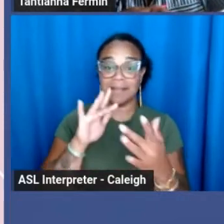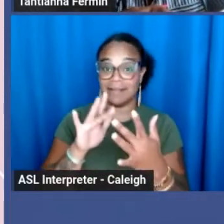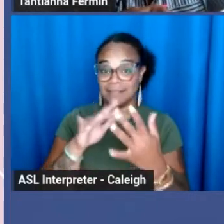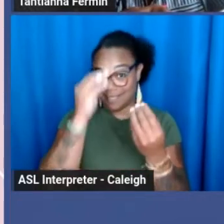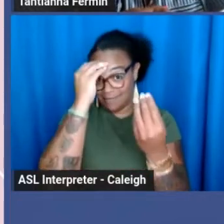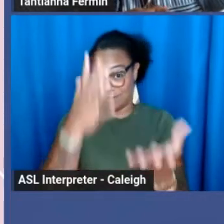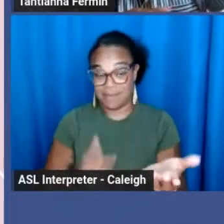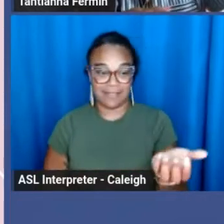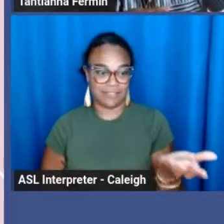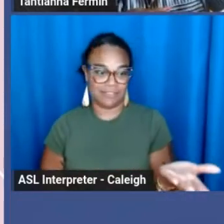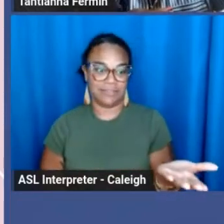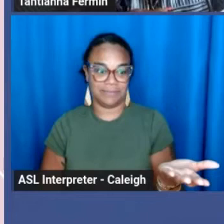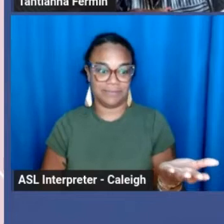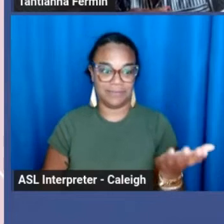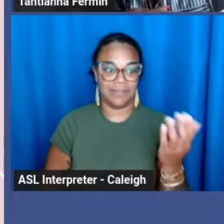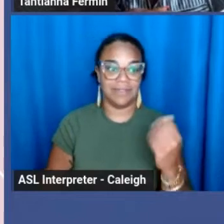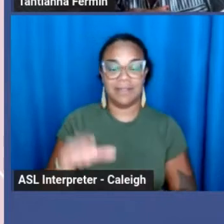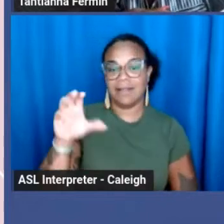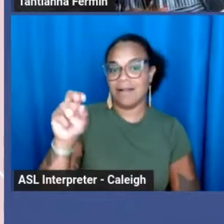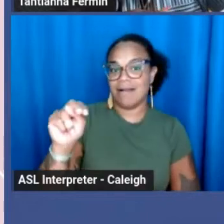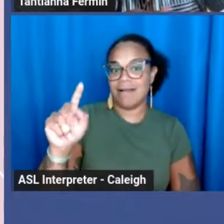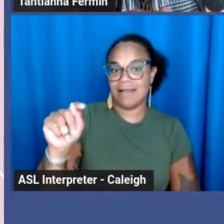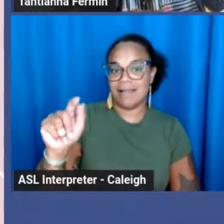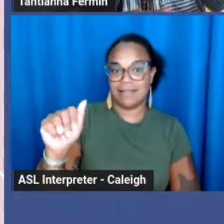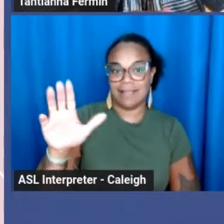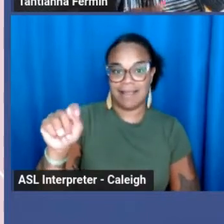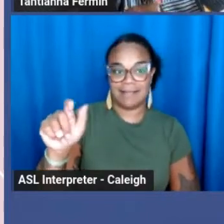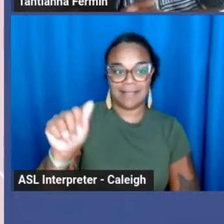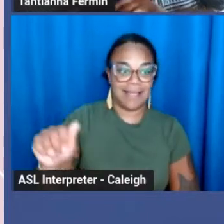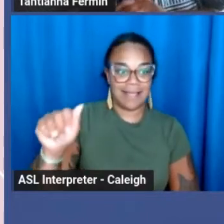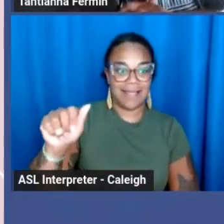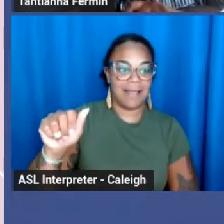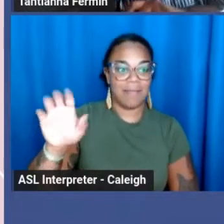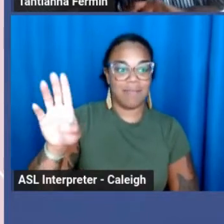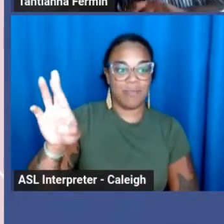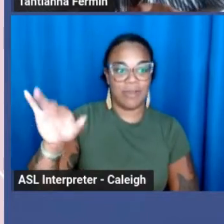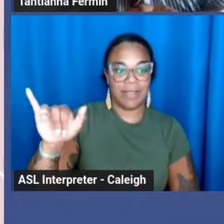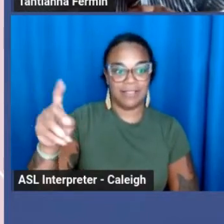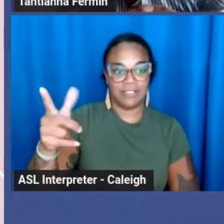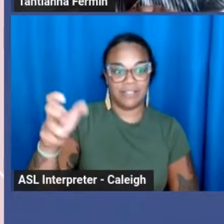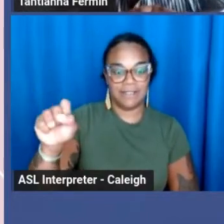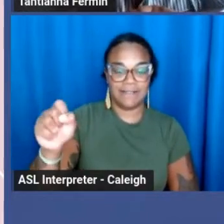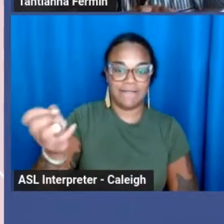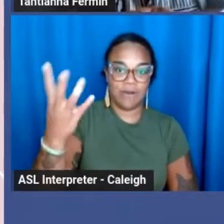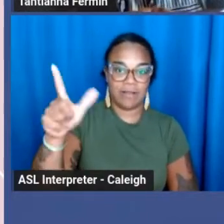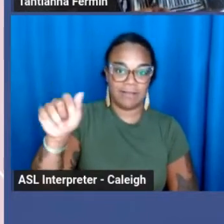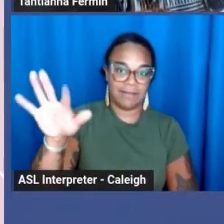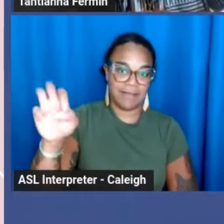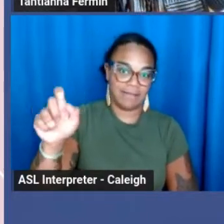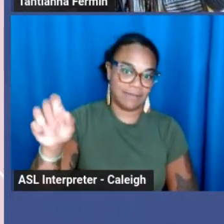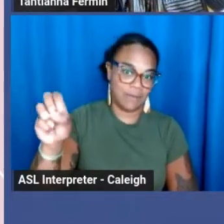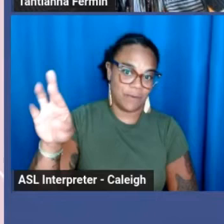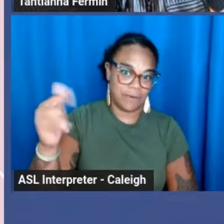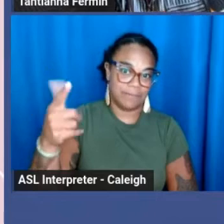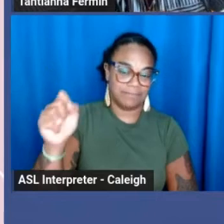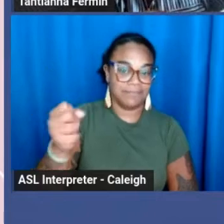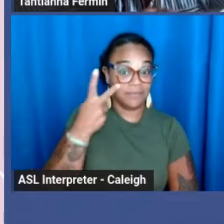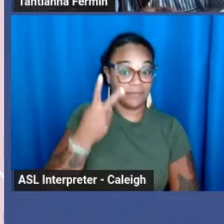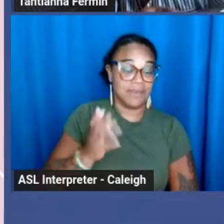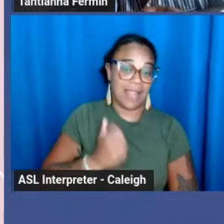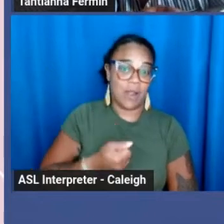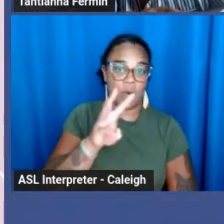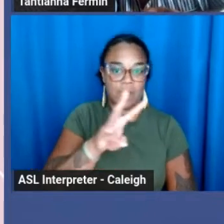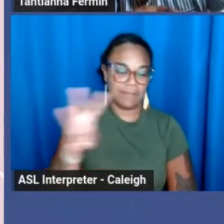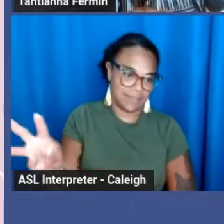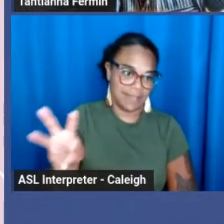information is contact at bridgesforlife.org. You can look at our website, bridgesforlife